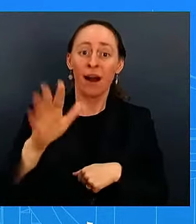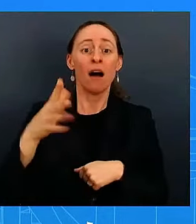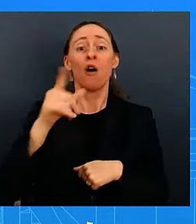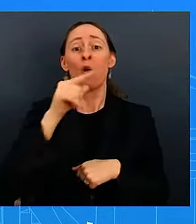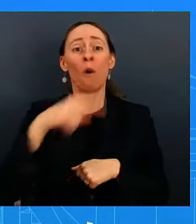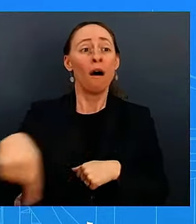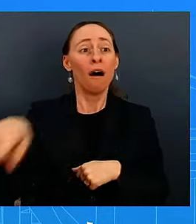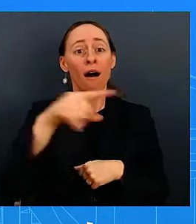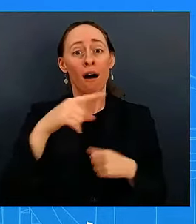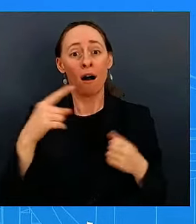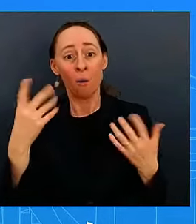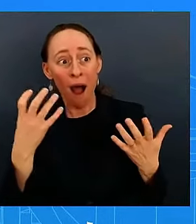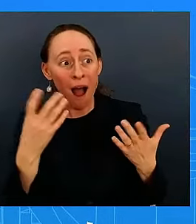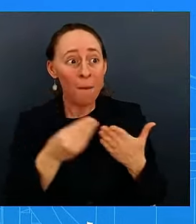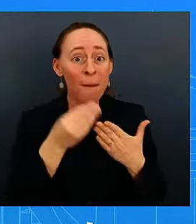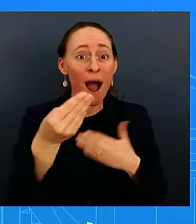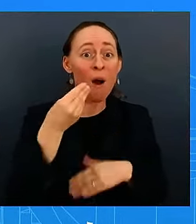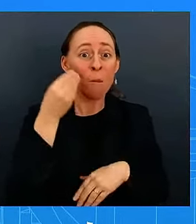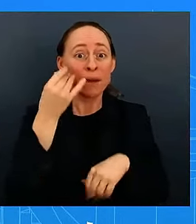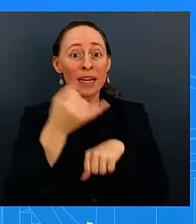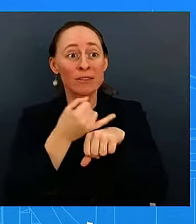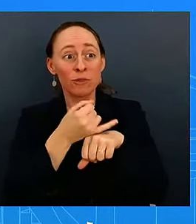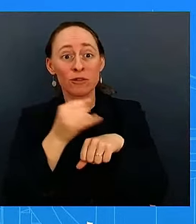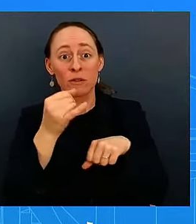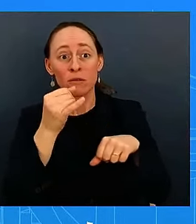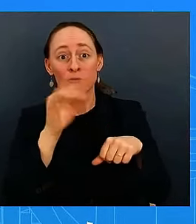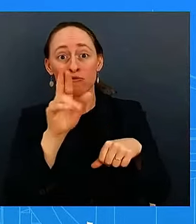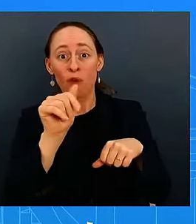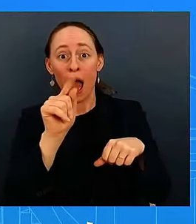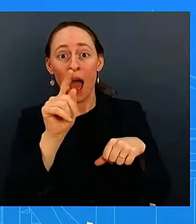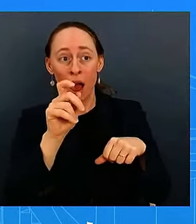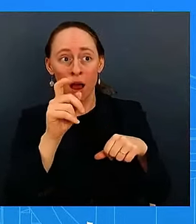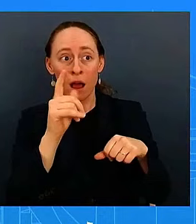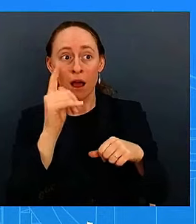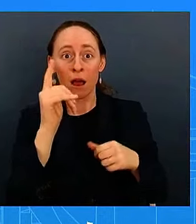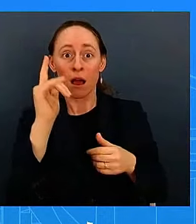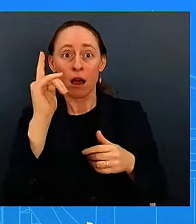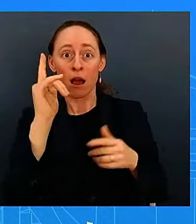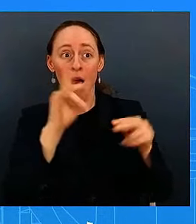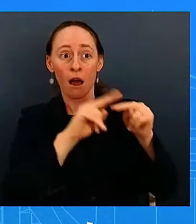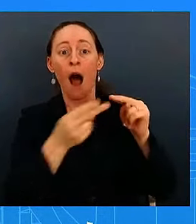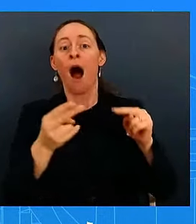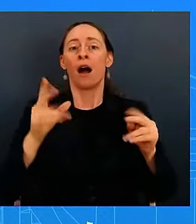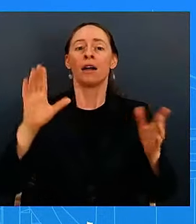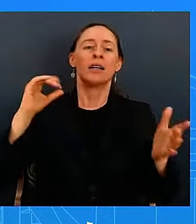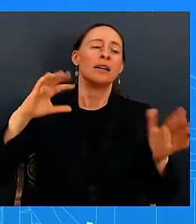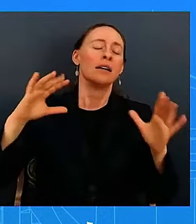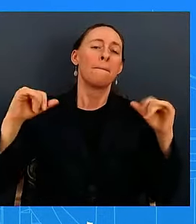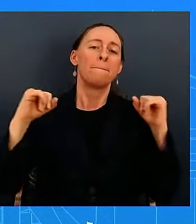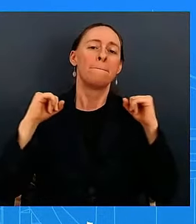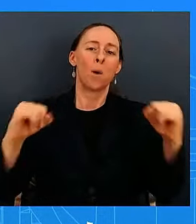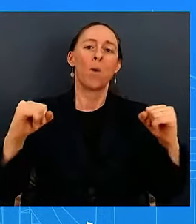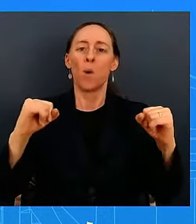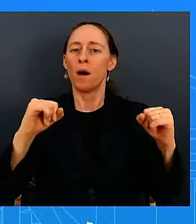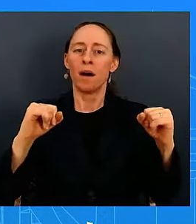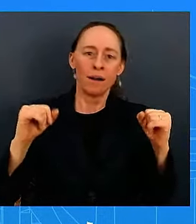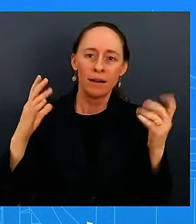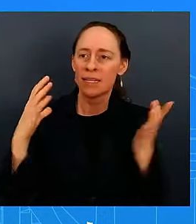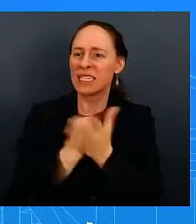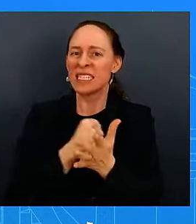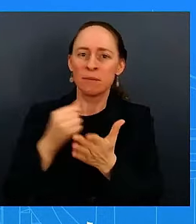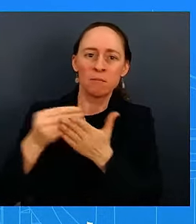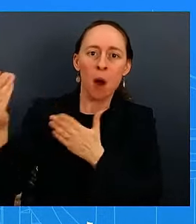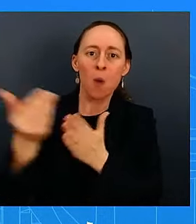that number might be is the unlocking of that lock-in effect now that doesn't necessarily lead to a lot more housing supply the way